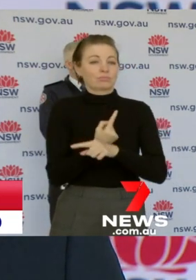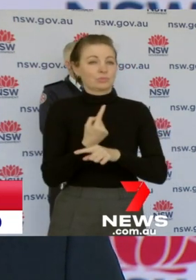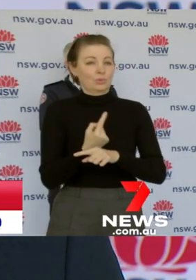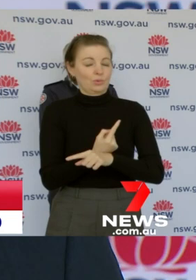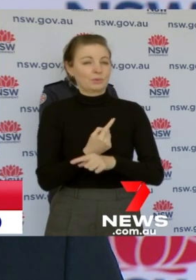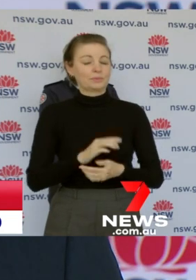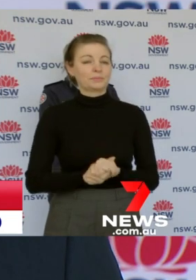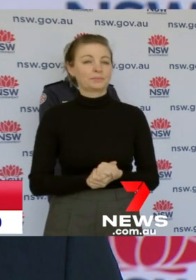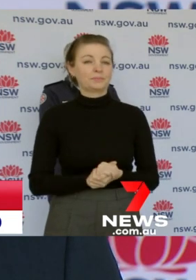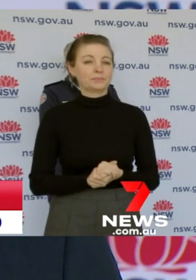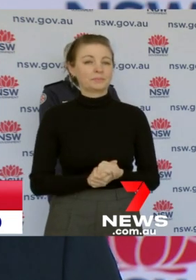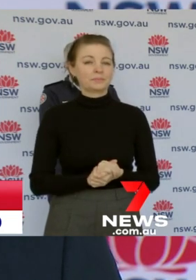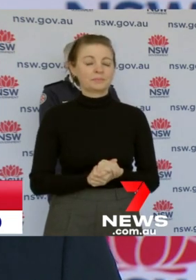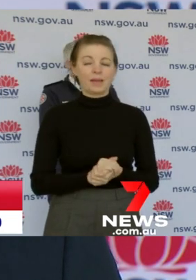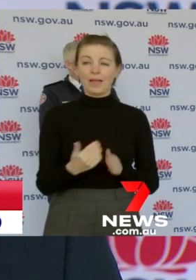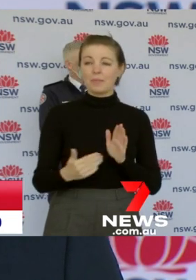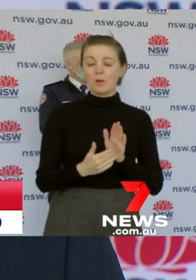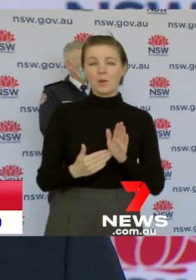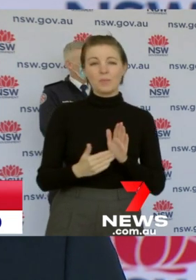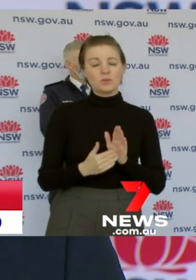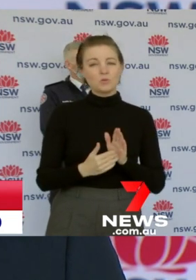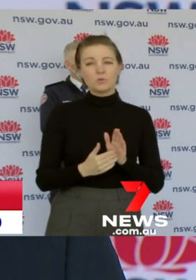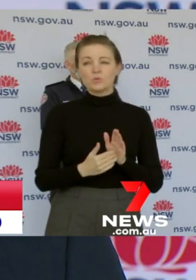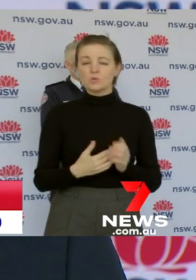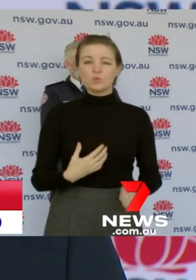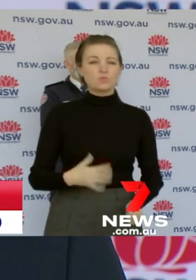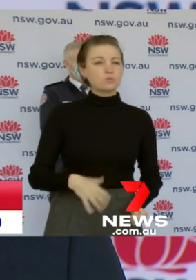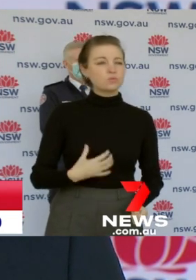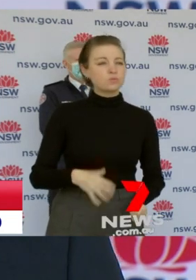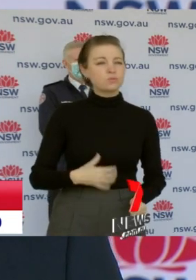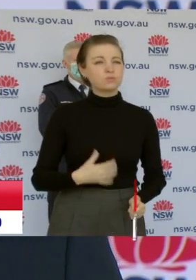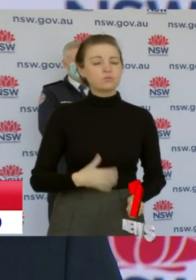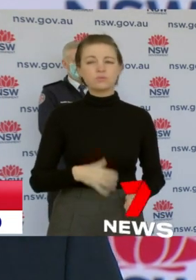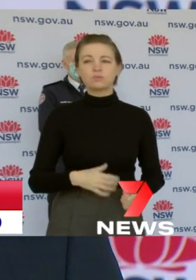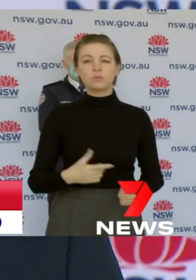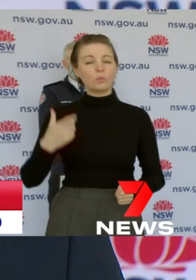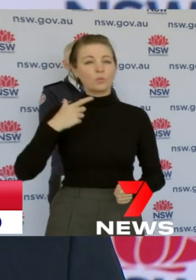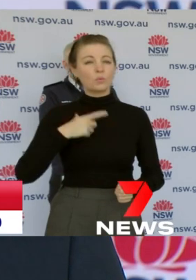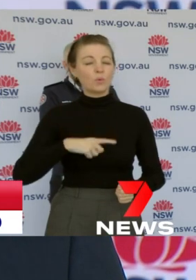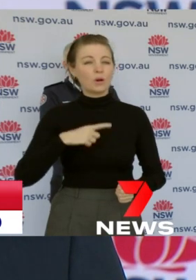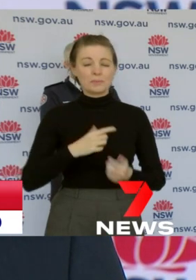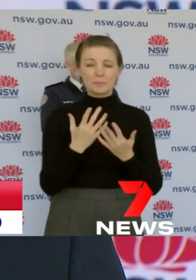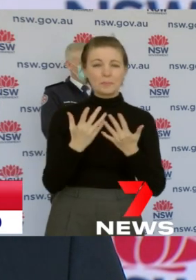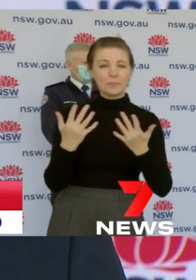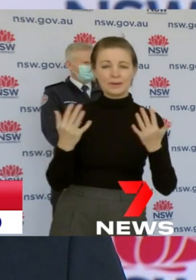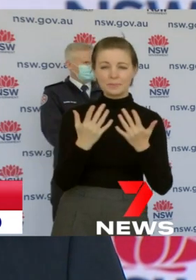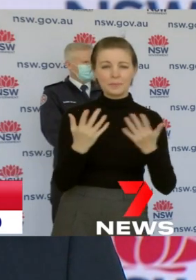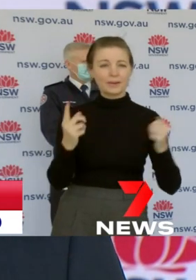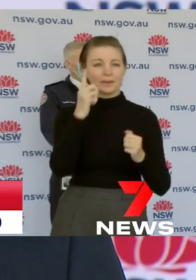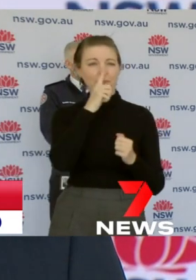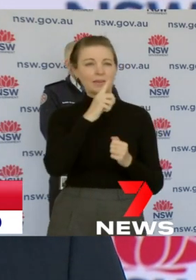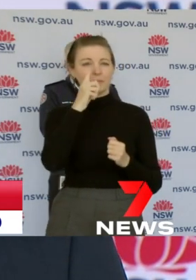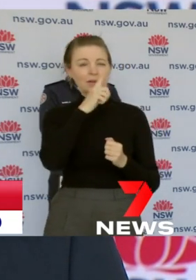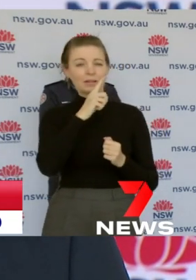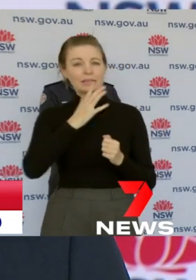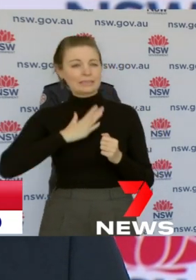it's very frustrating at a time when we are getting obviously very substantial numbers of people who need New South Wales health